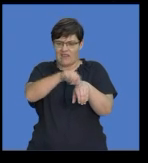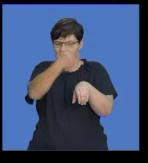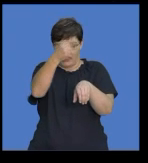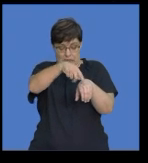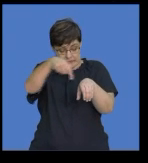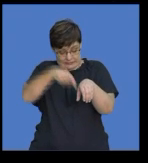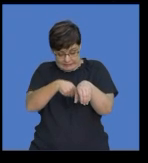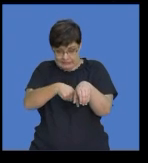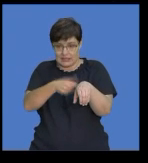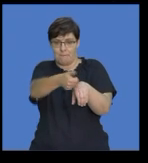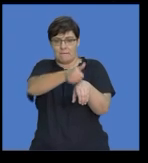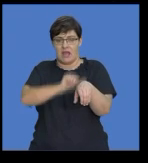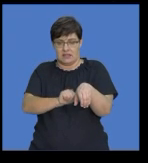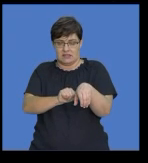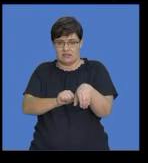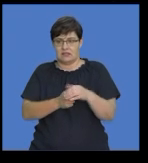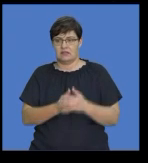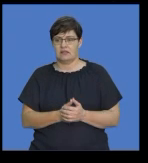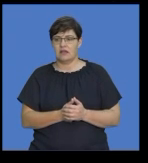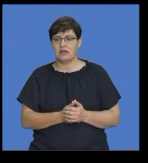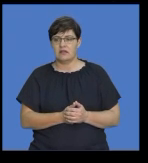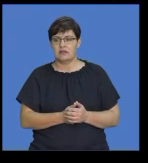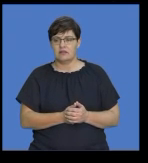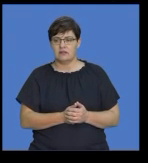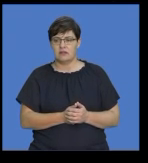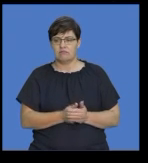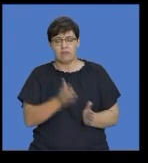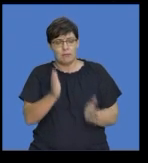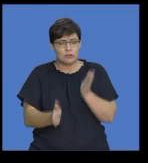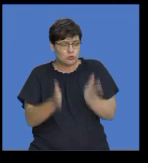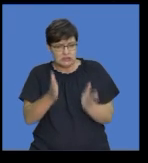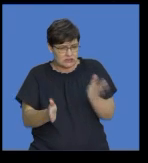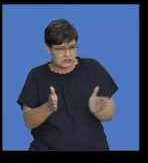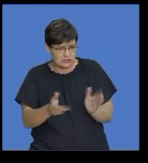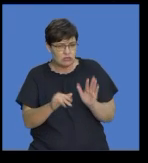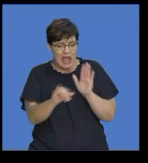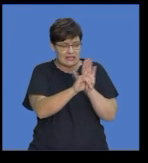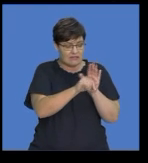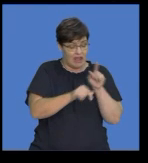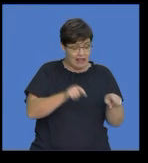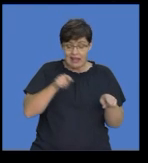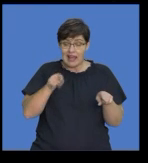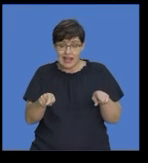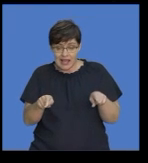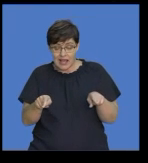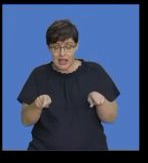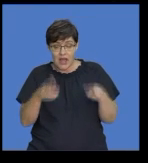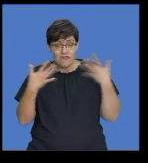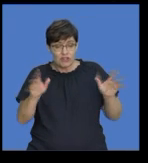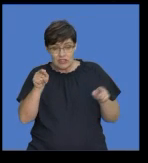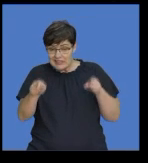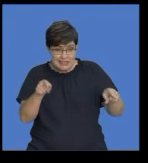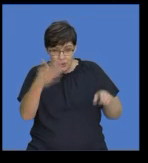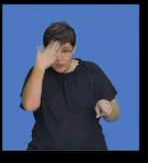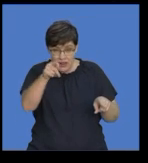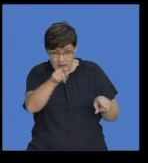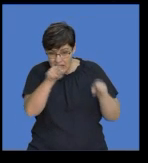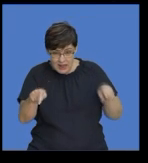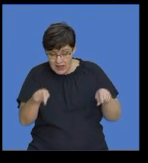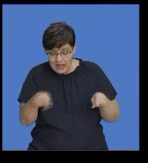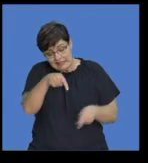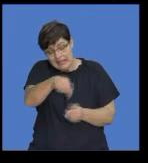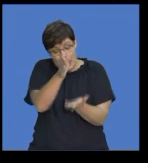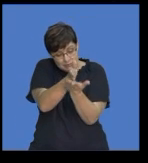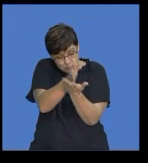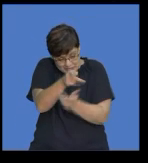between two places you can either identify these two places and say that the place that you're obviously going to is in between there